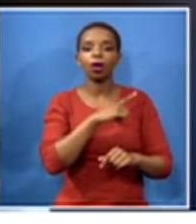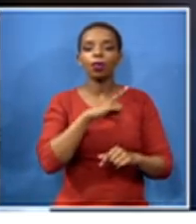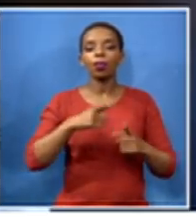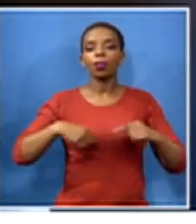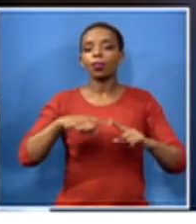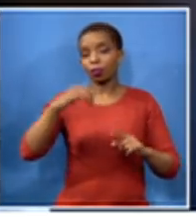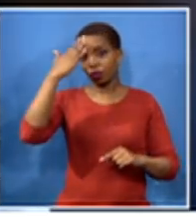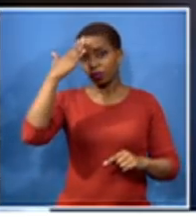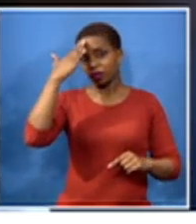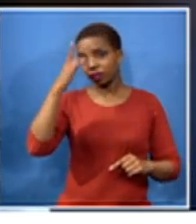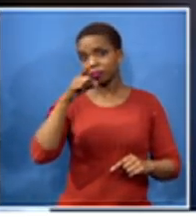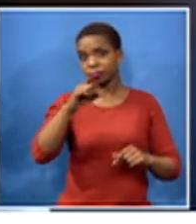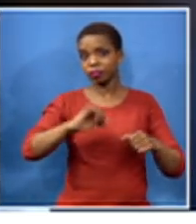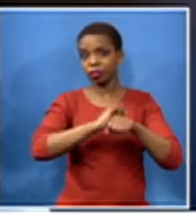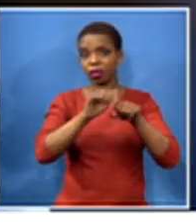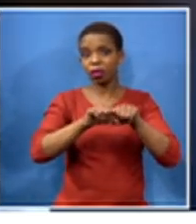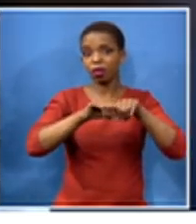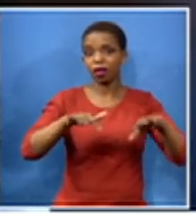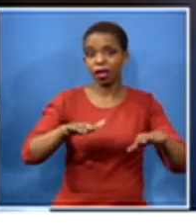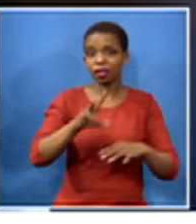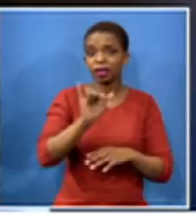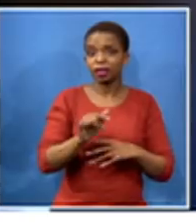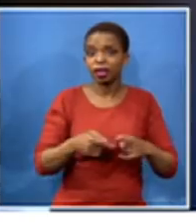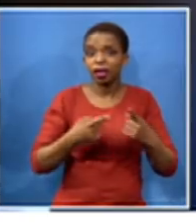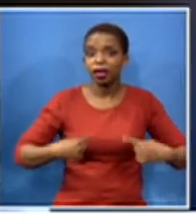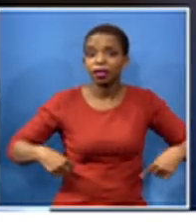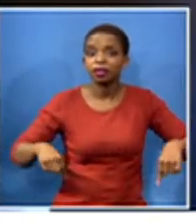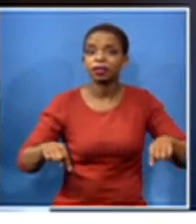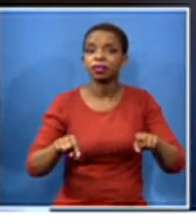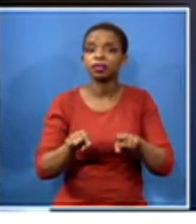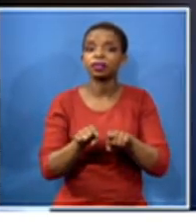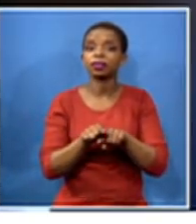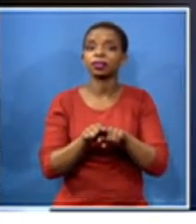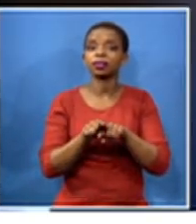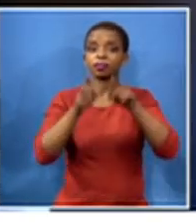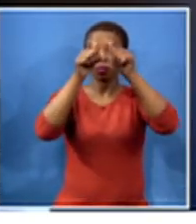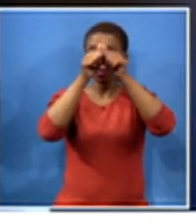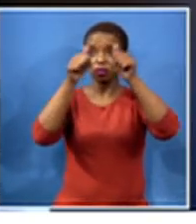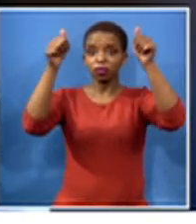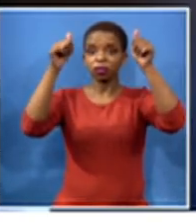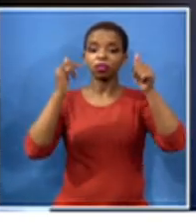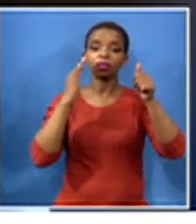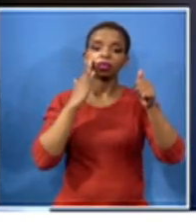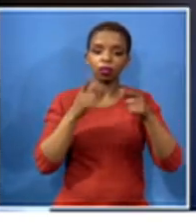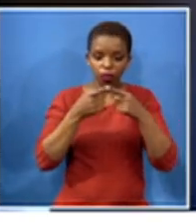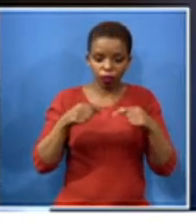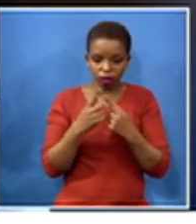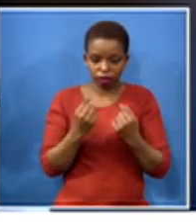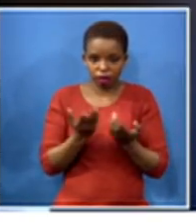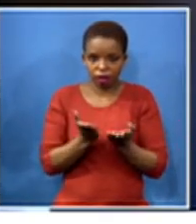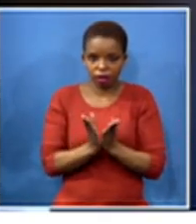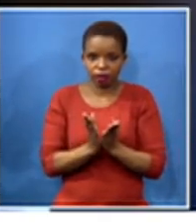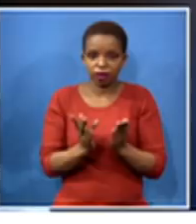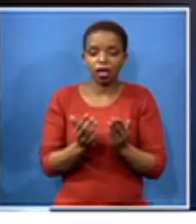which is covered 19 than us pointing the seniors who did this not today we must come up with a solution